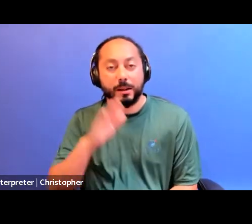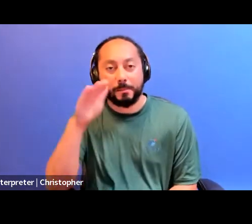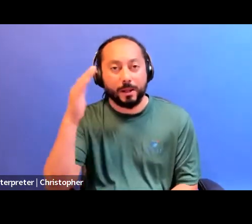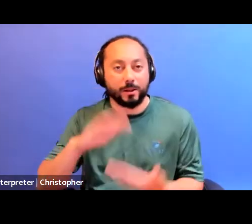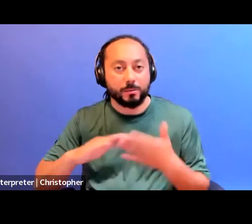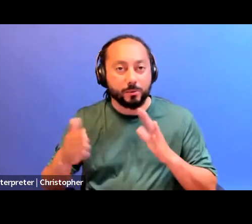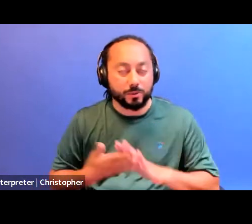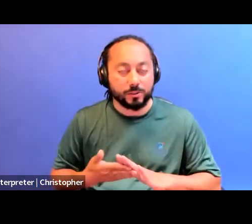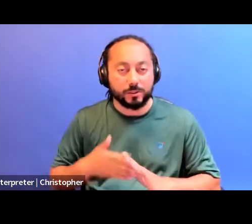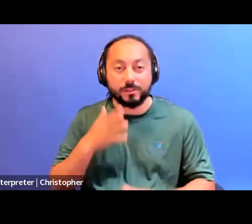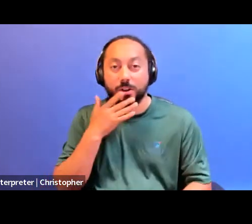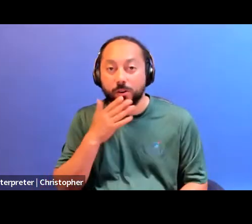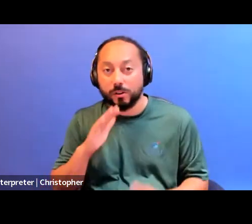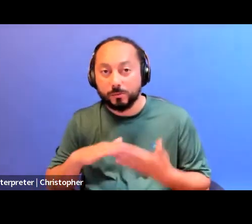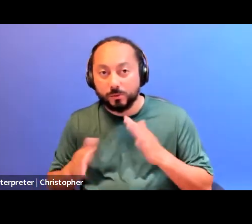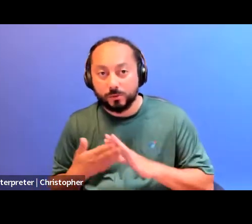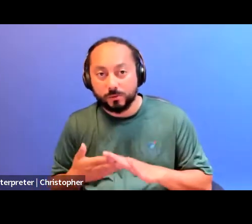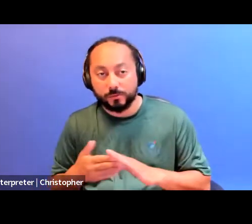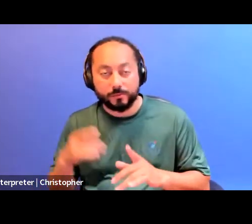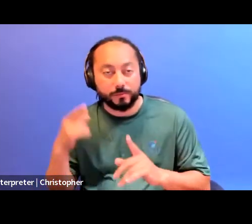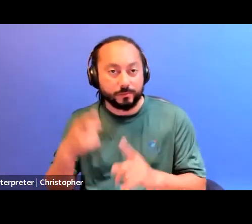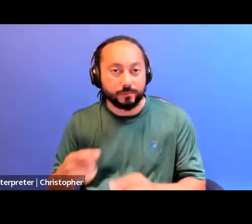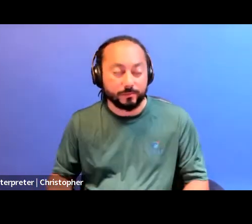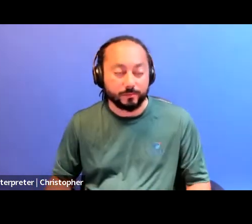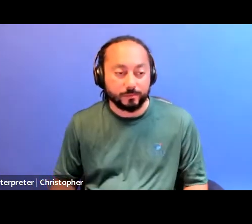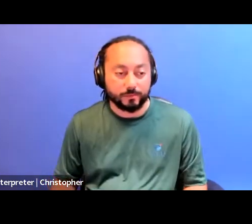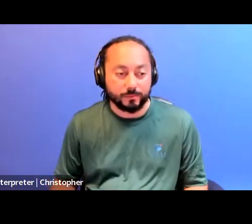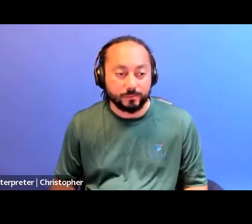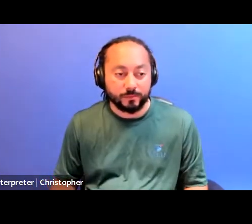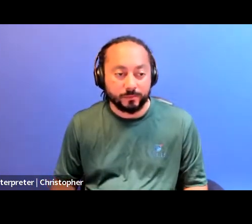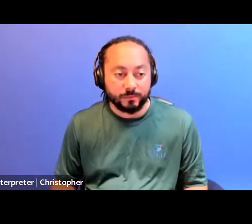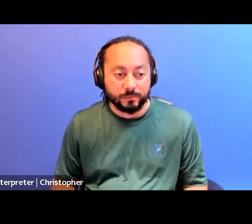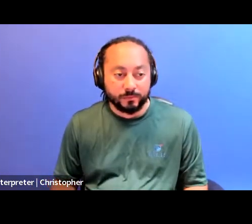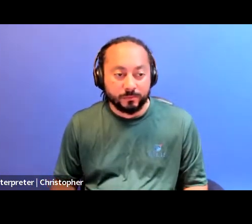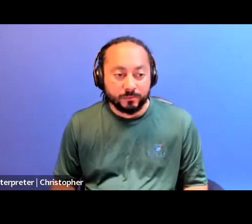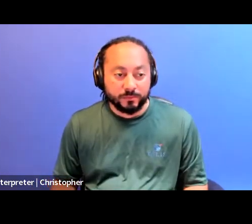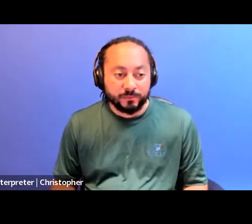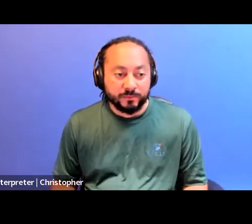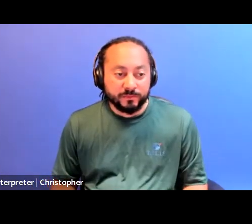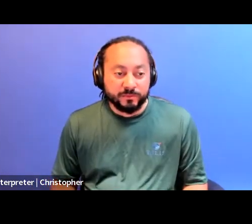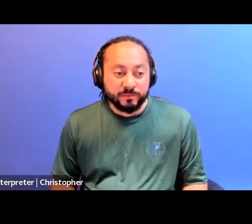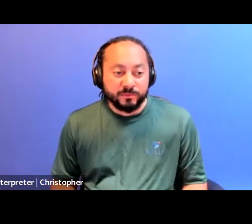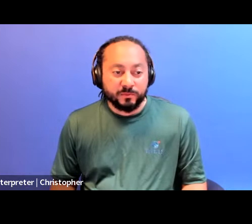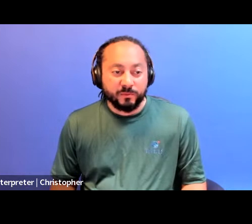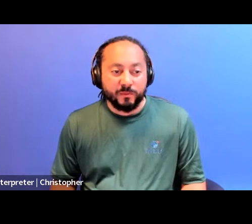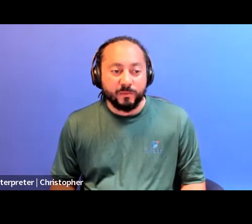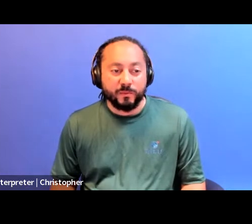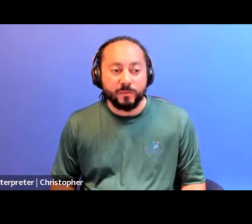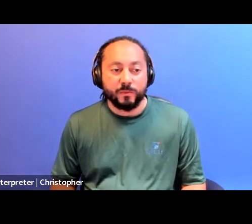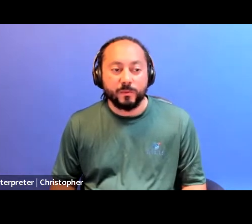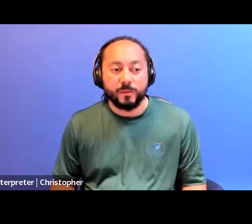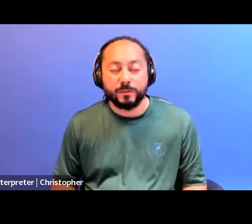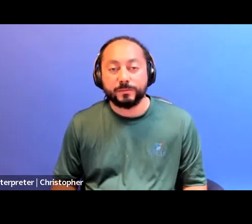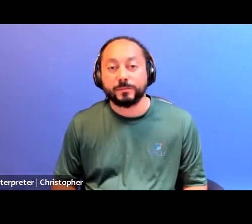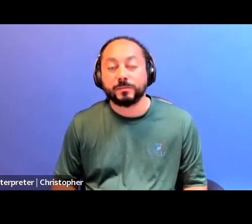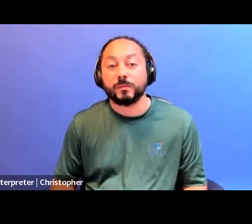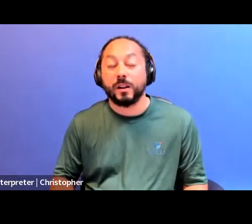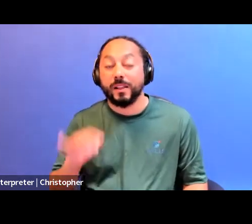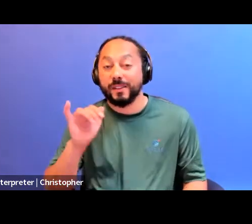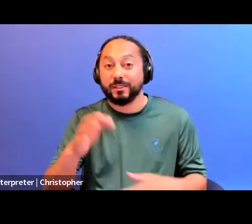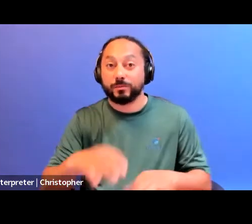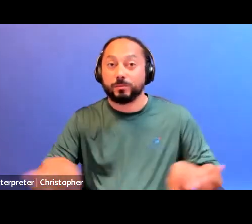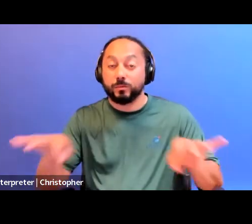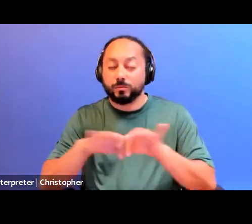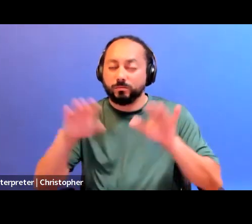racialized communities in particular. And I think that there's a way that that is really important to center and anchor